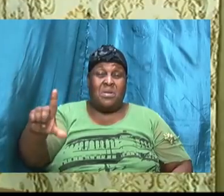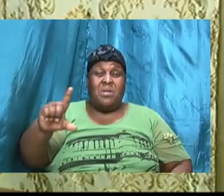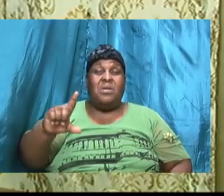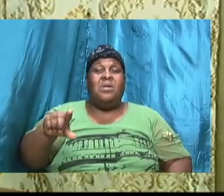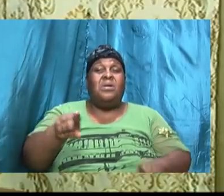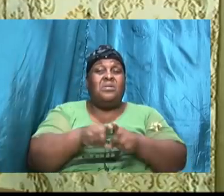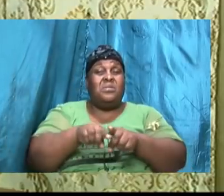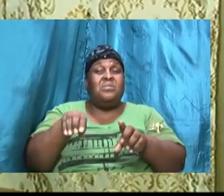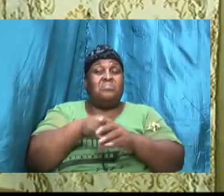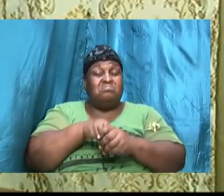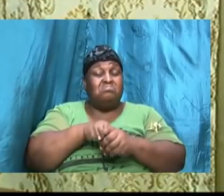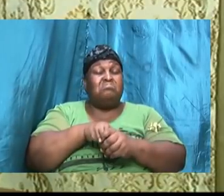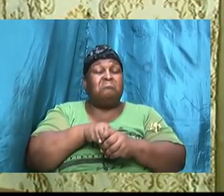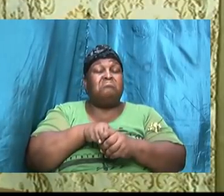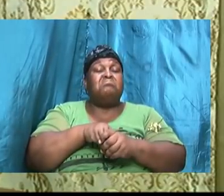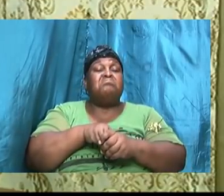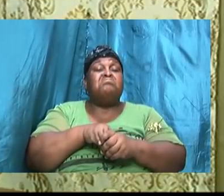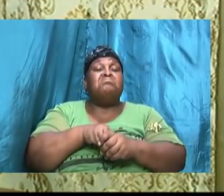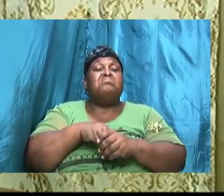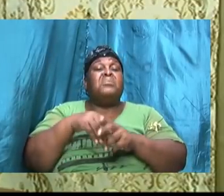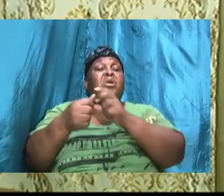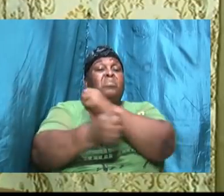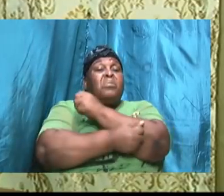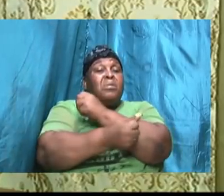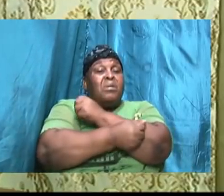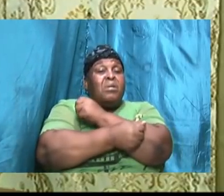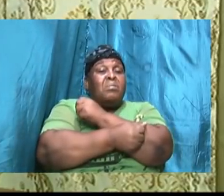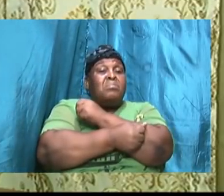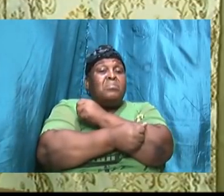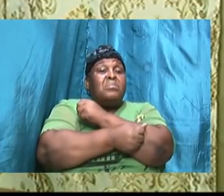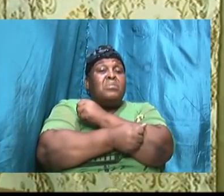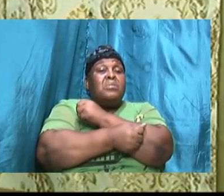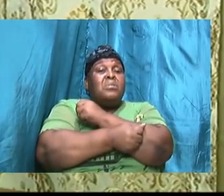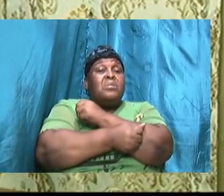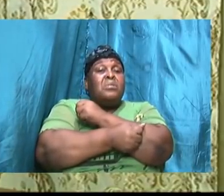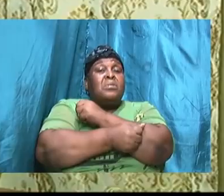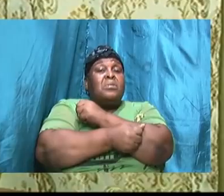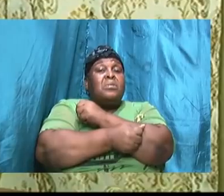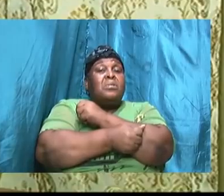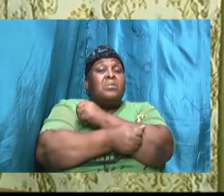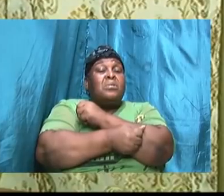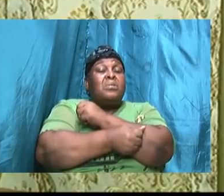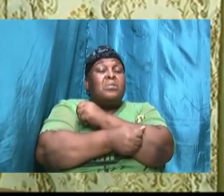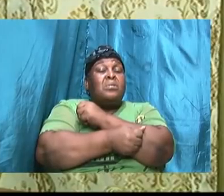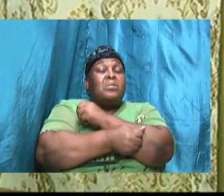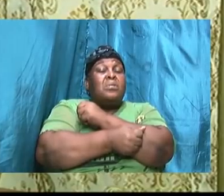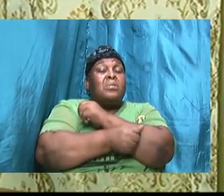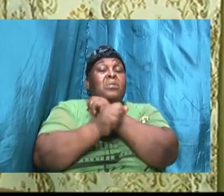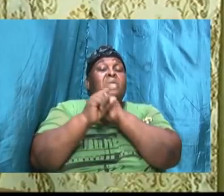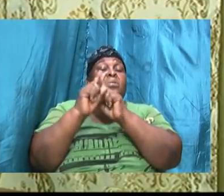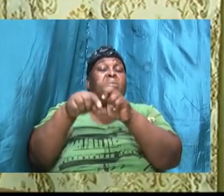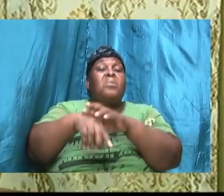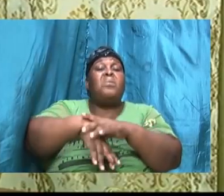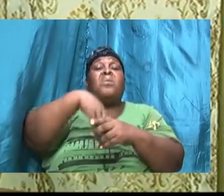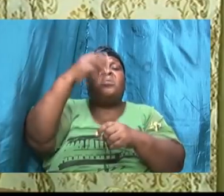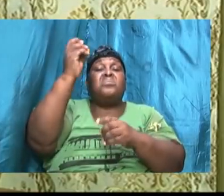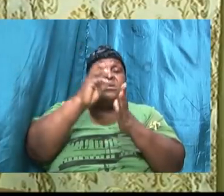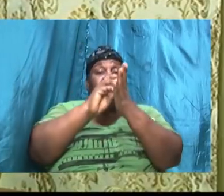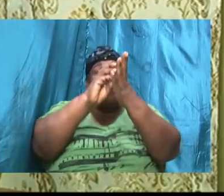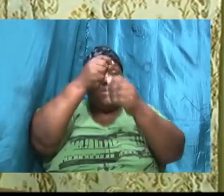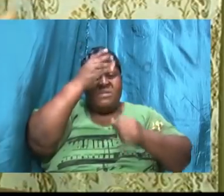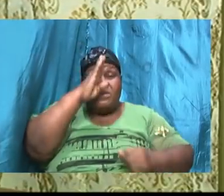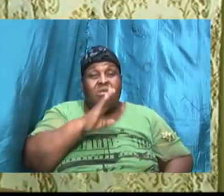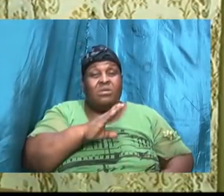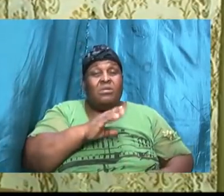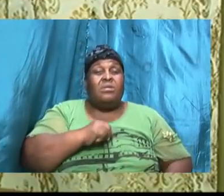going outside of the perfect will of God mark you God promised Abraham and this is